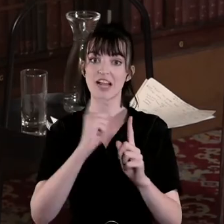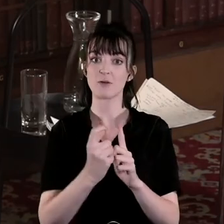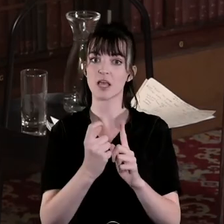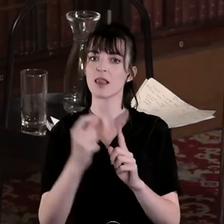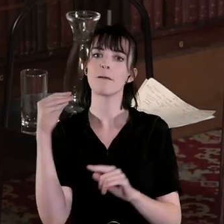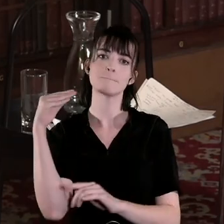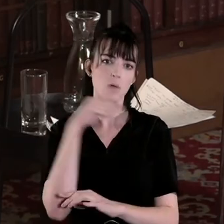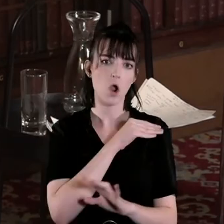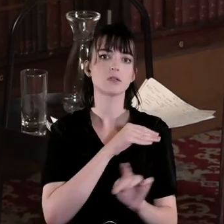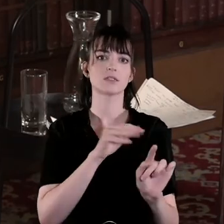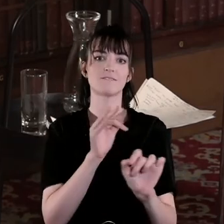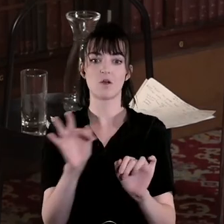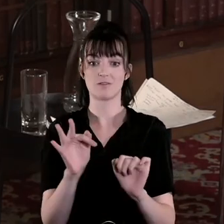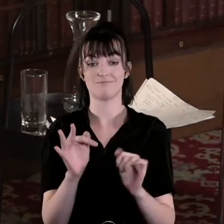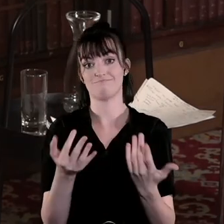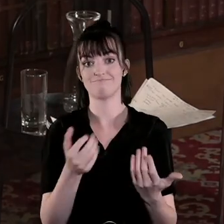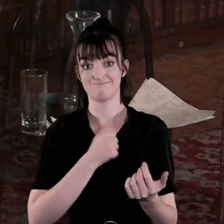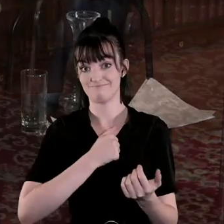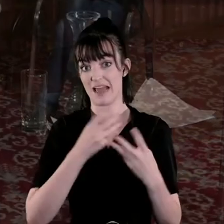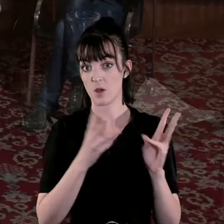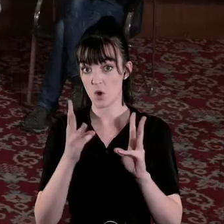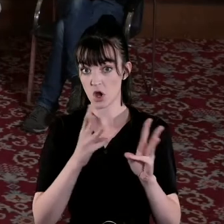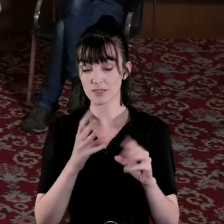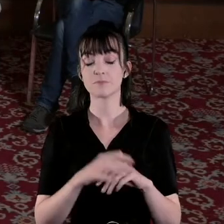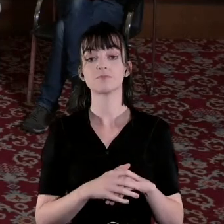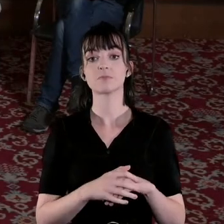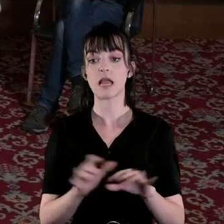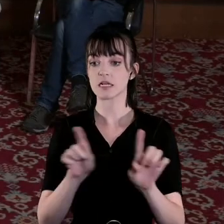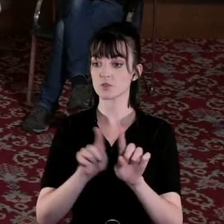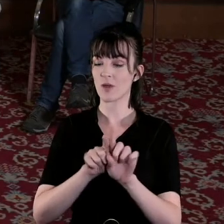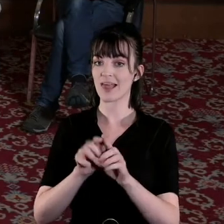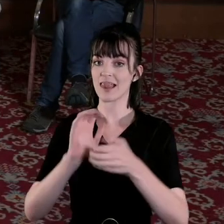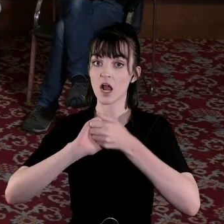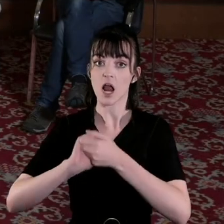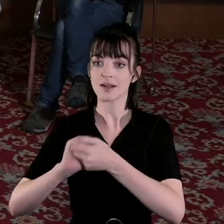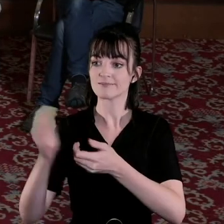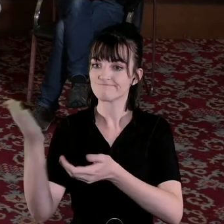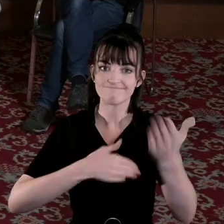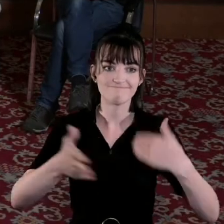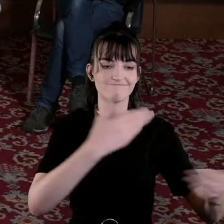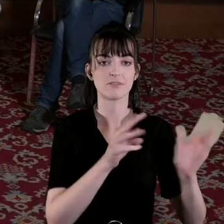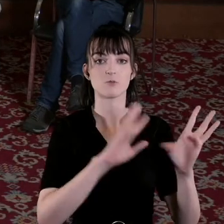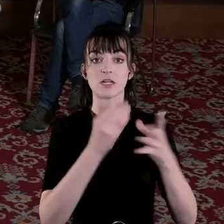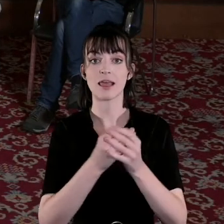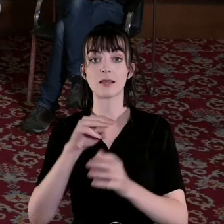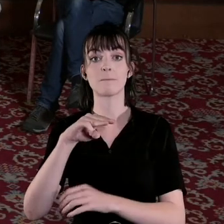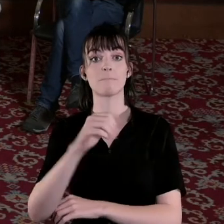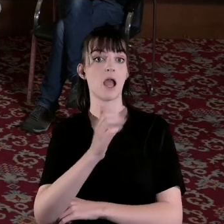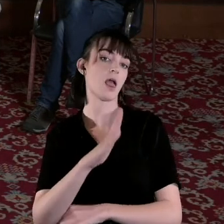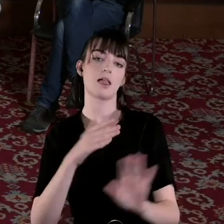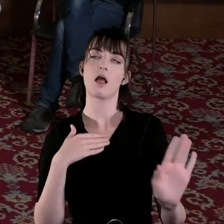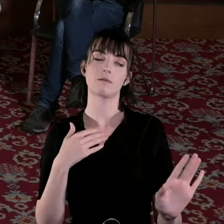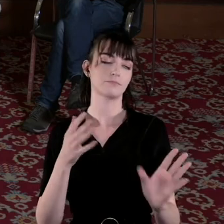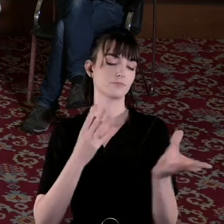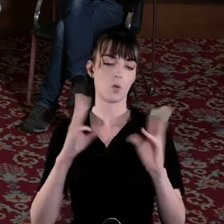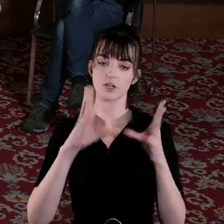critical for the kind of work I've been doing and also drawing in colleagues around collaboration and Michael I think collaboration has been key as well